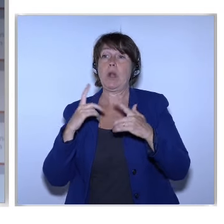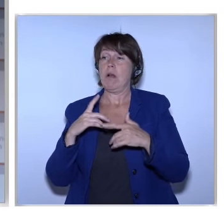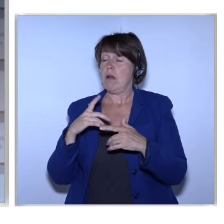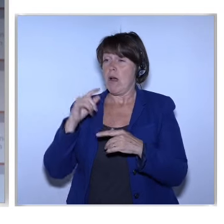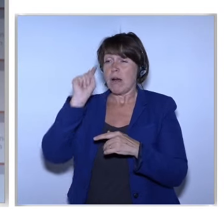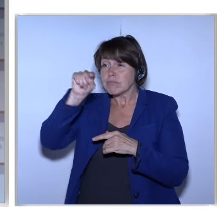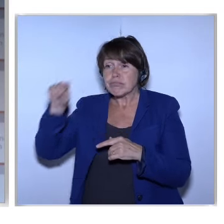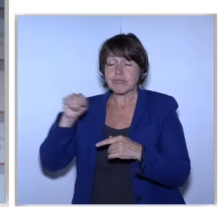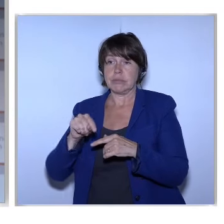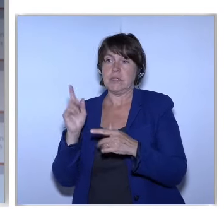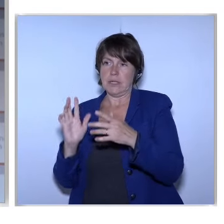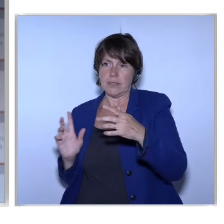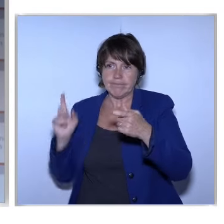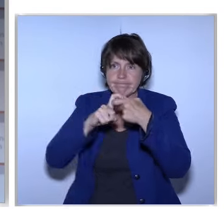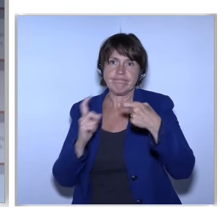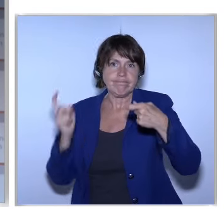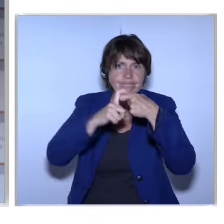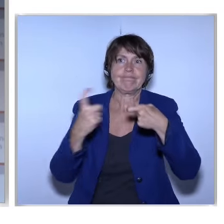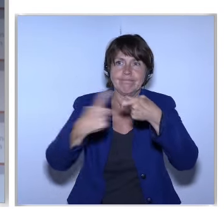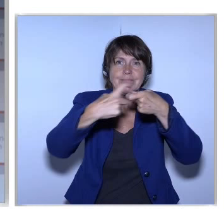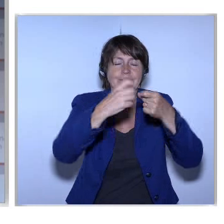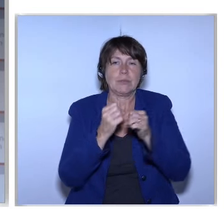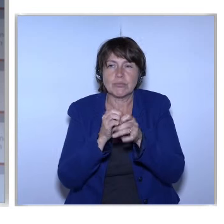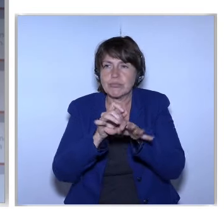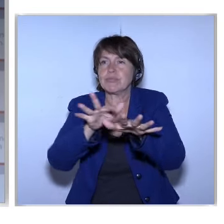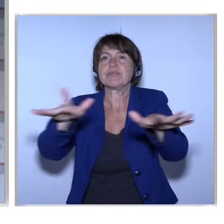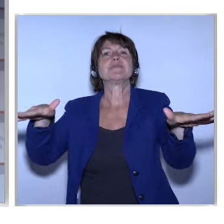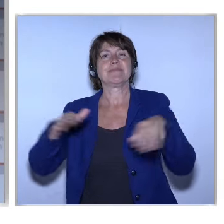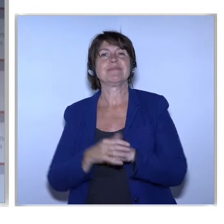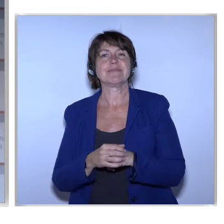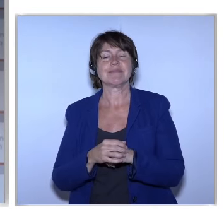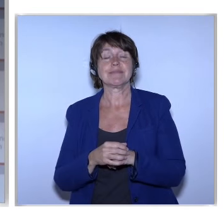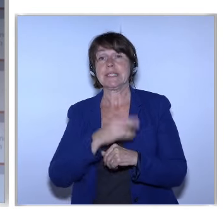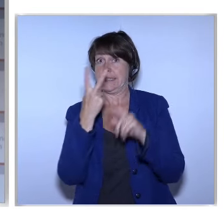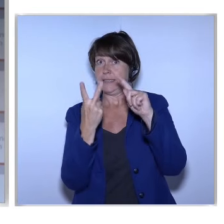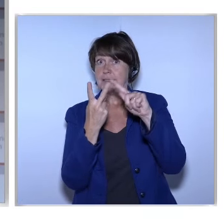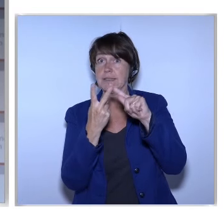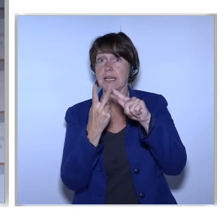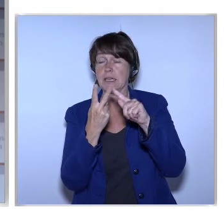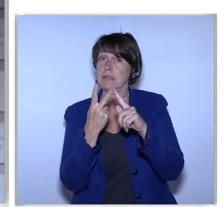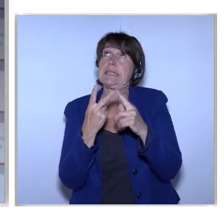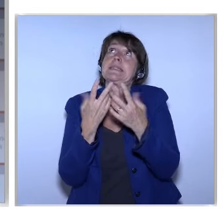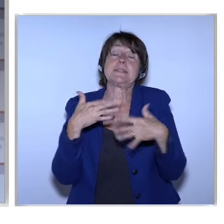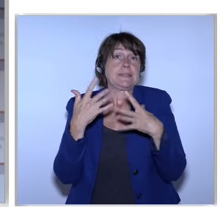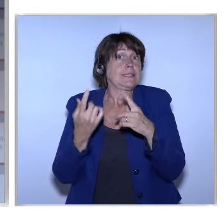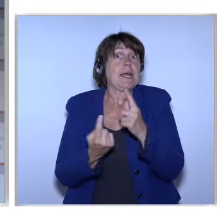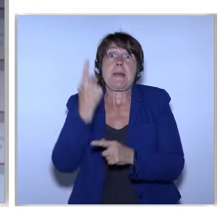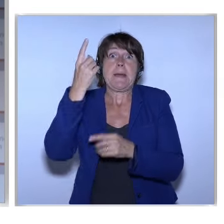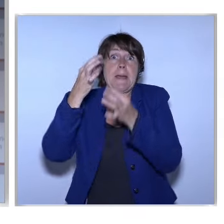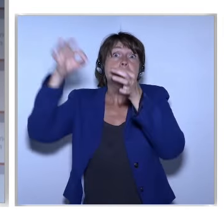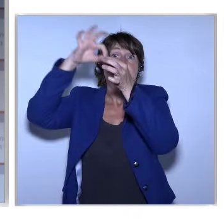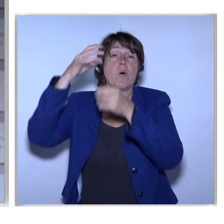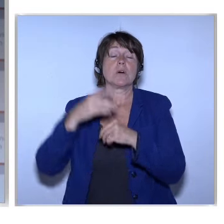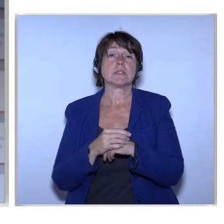challenge So skills is a must The second I think Imperative And already